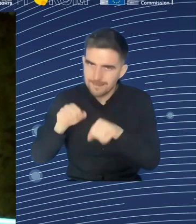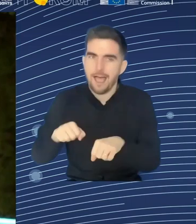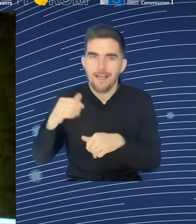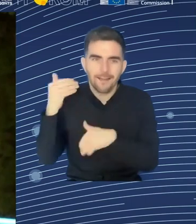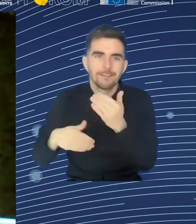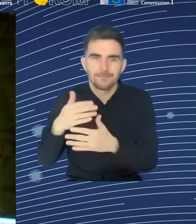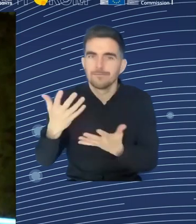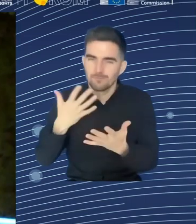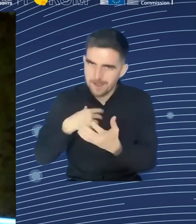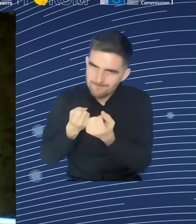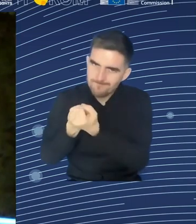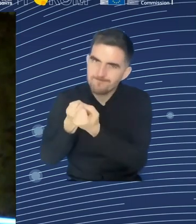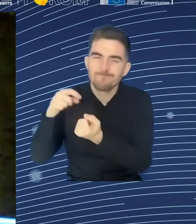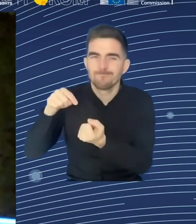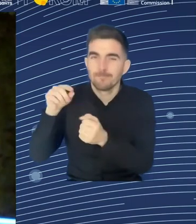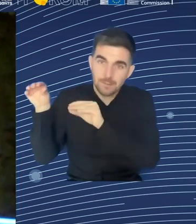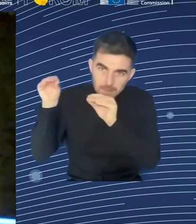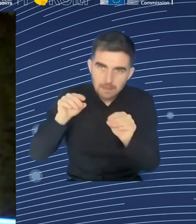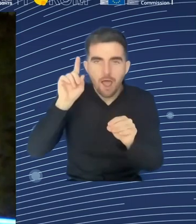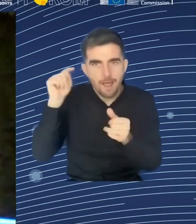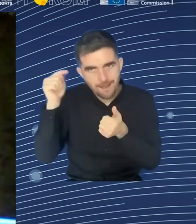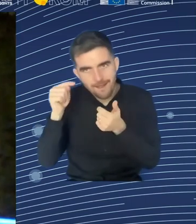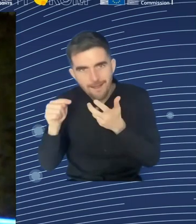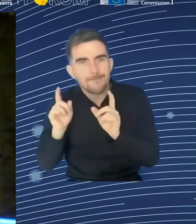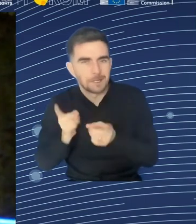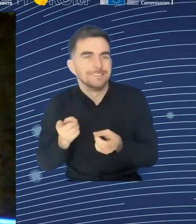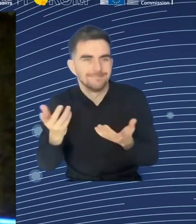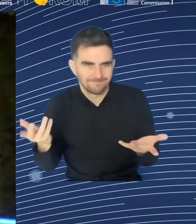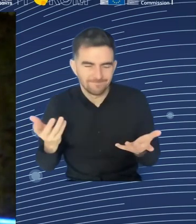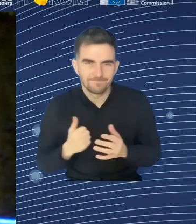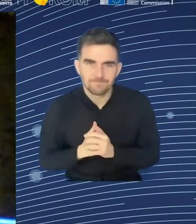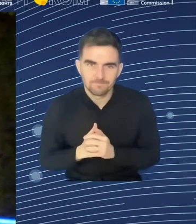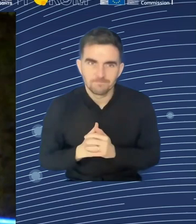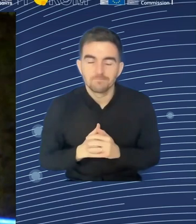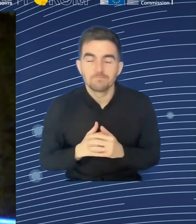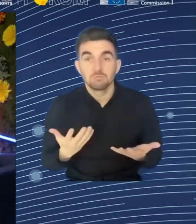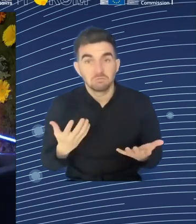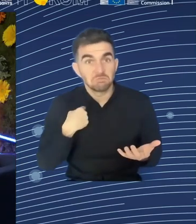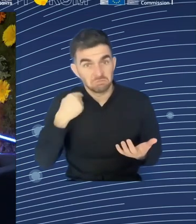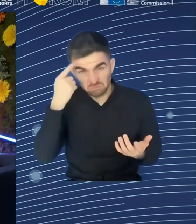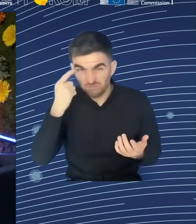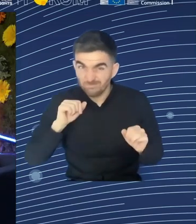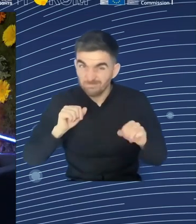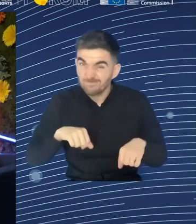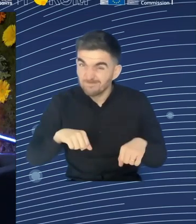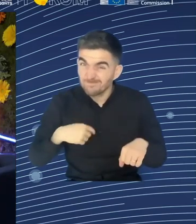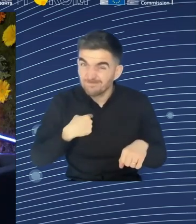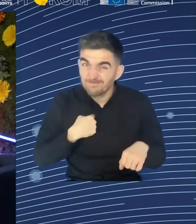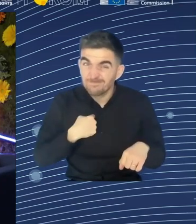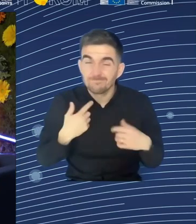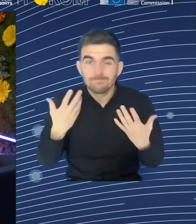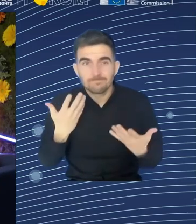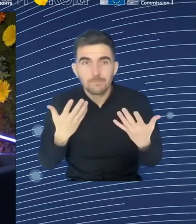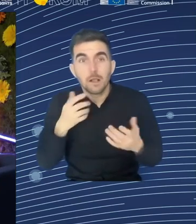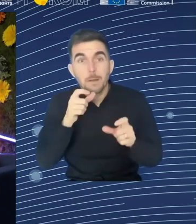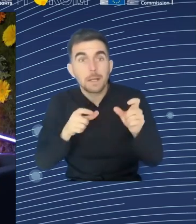immigration and there maybe we still need more transparency what it needs because who will pay our welfare system if